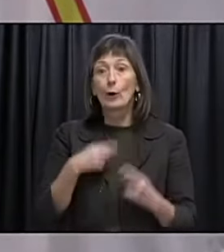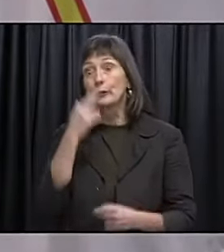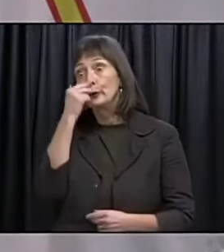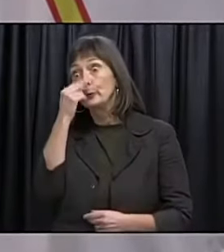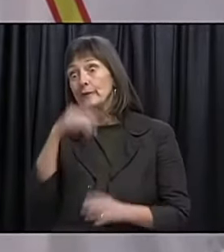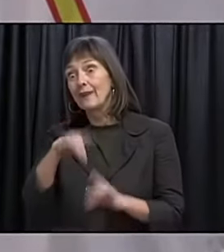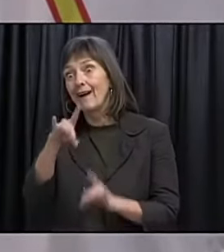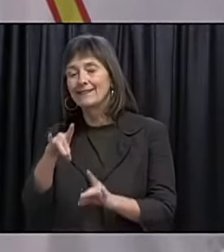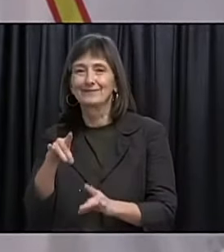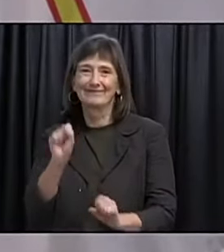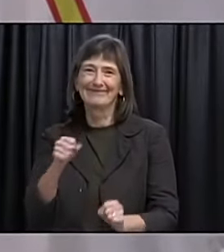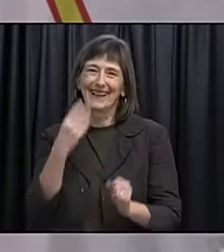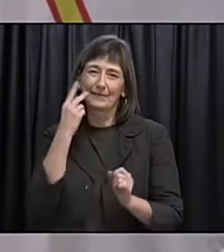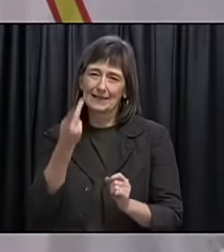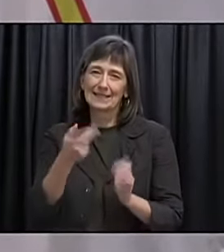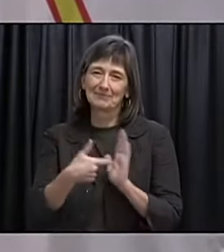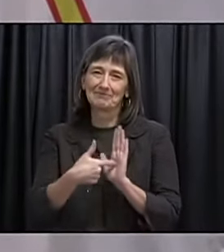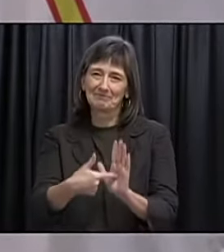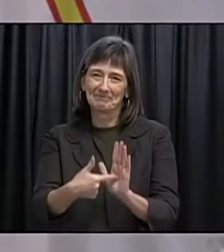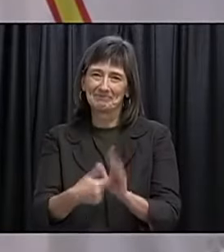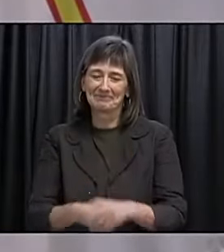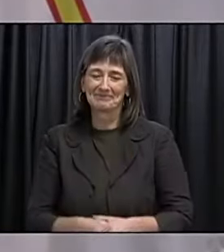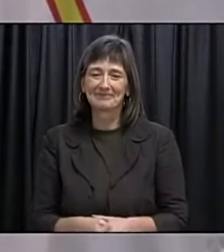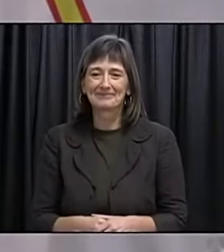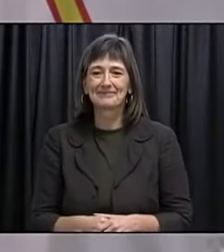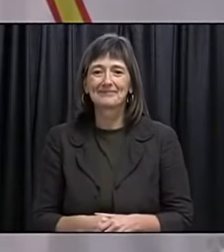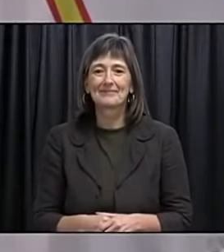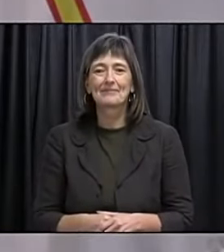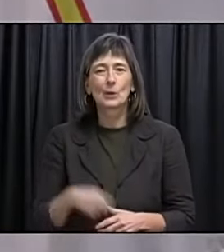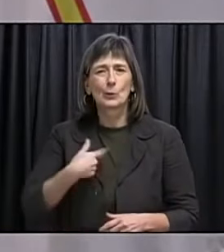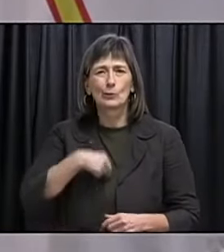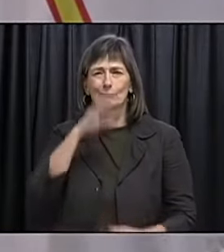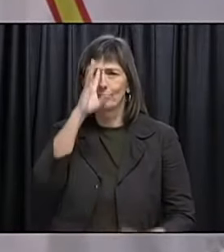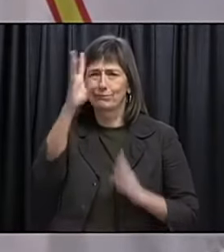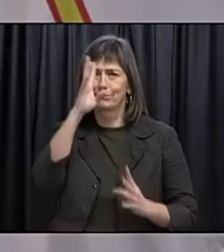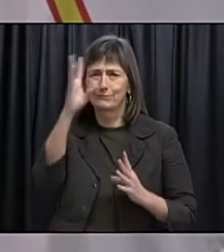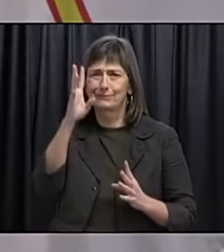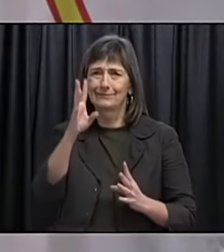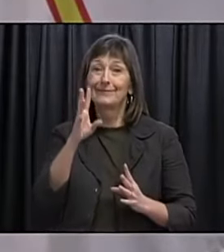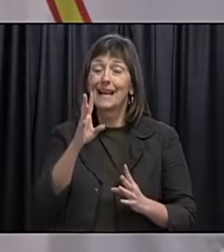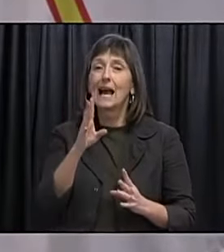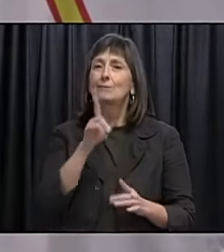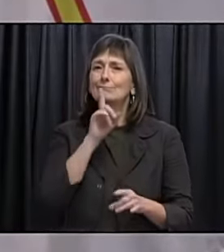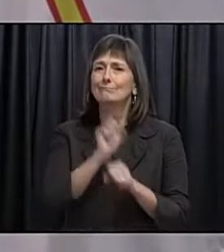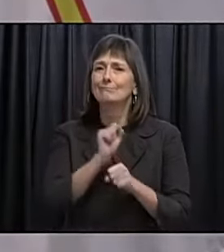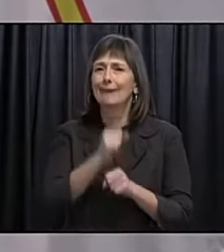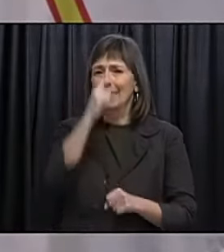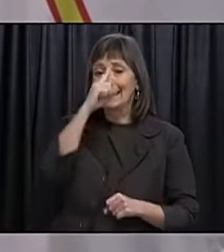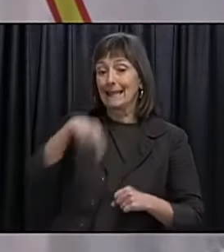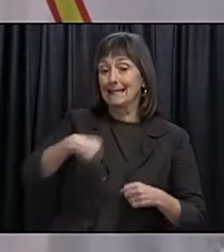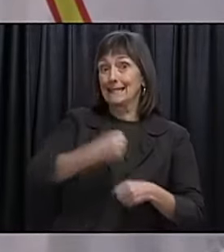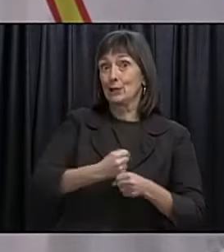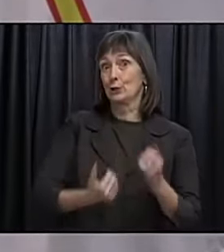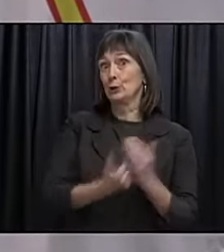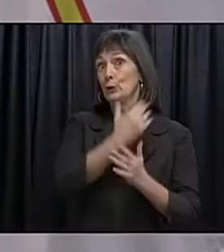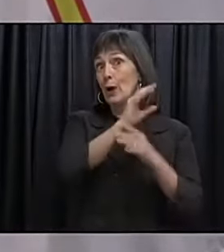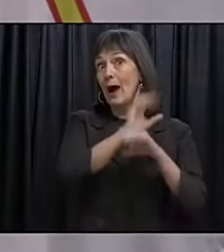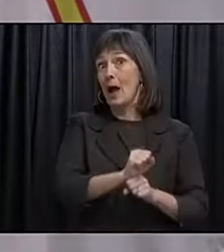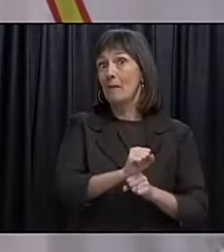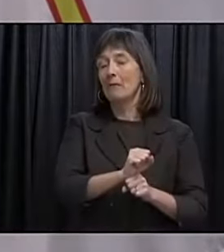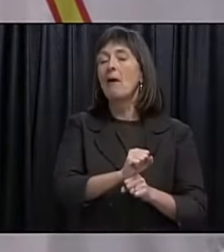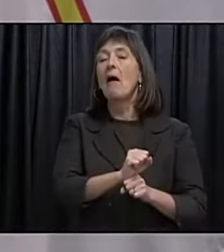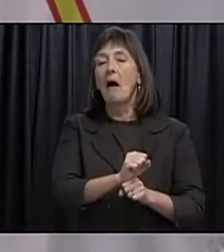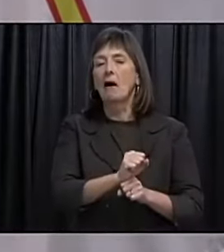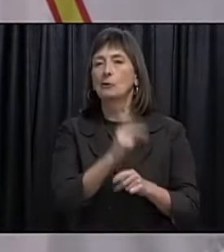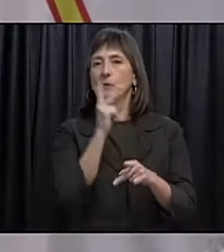seen many examples of this. We are creative and I wouldn't be surprised to see some new traditions invented this year that take hold